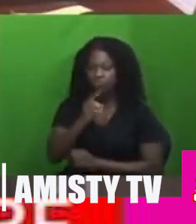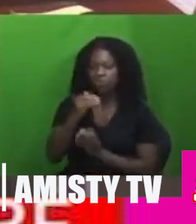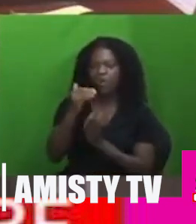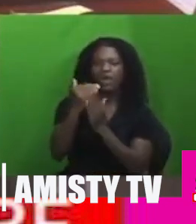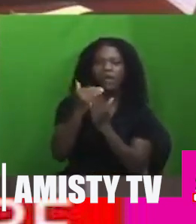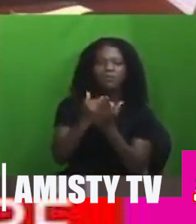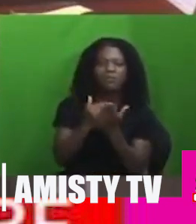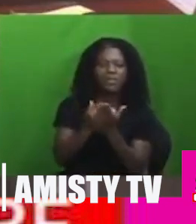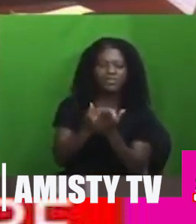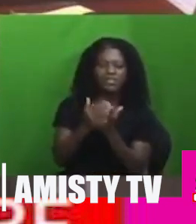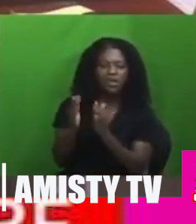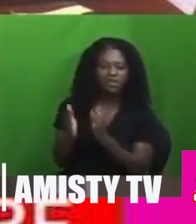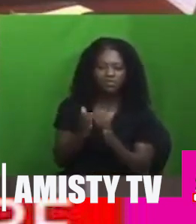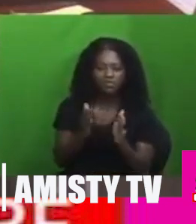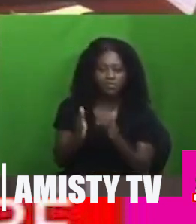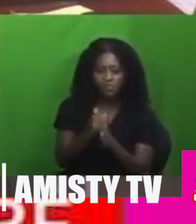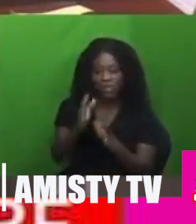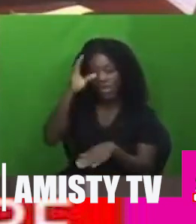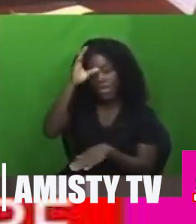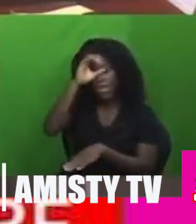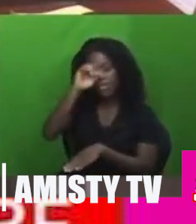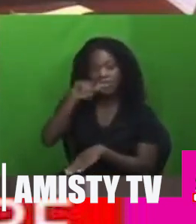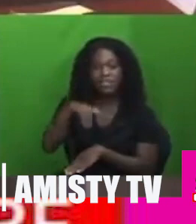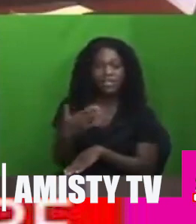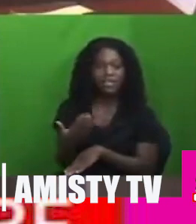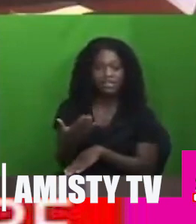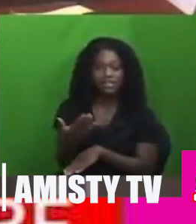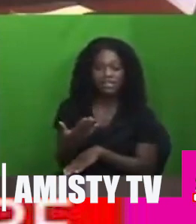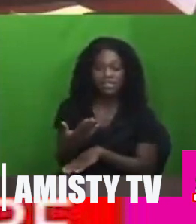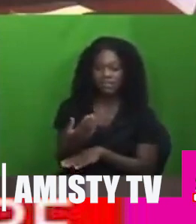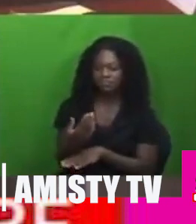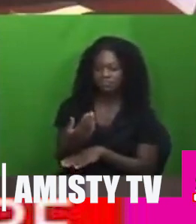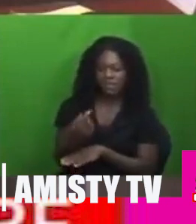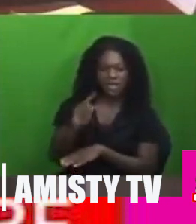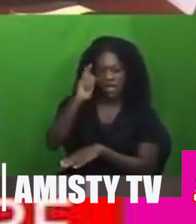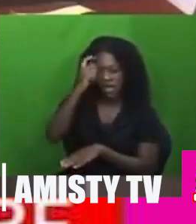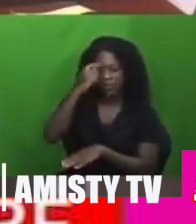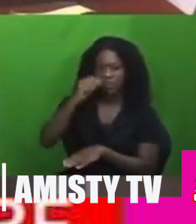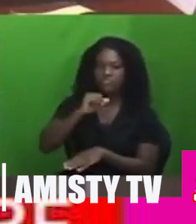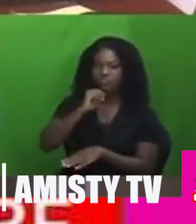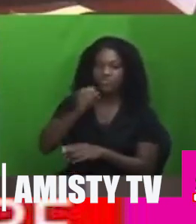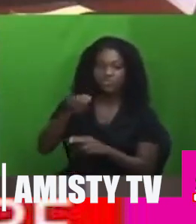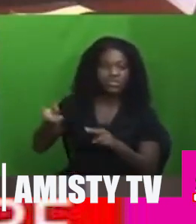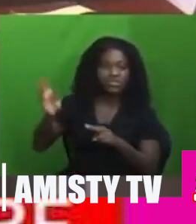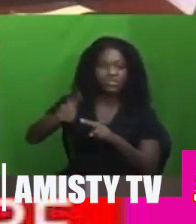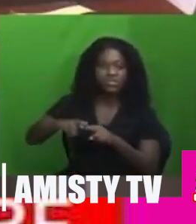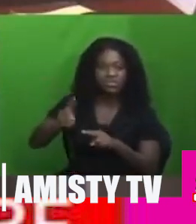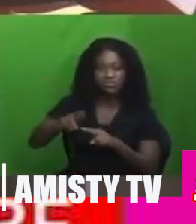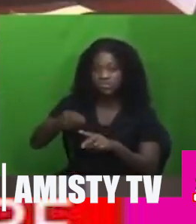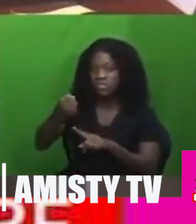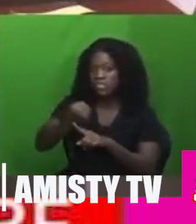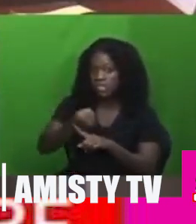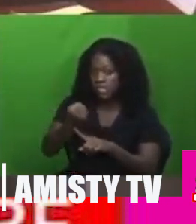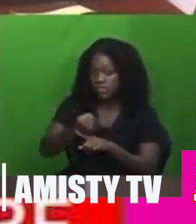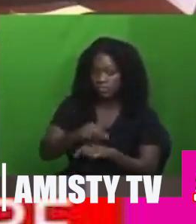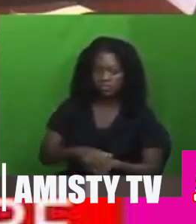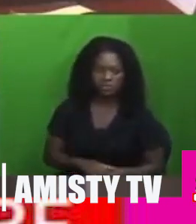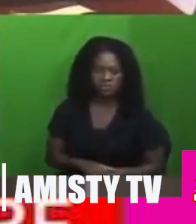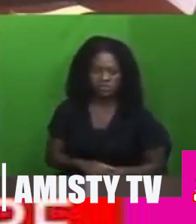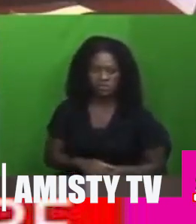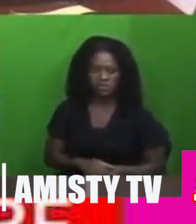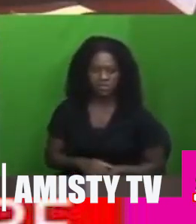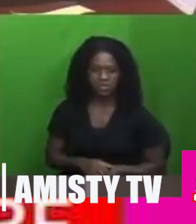prepared with an assumption that government was not going to increase wages and salaries. Mr. Speaker, subsequently, government